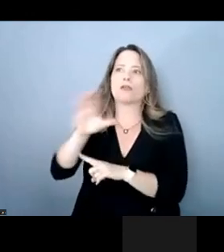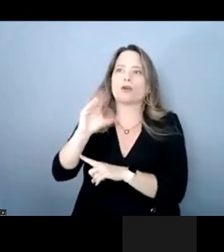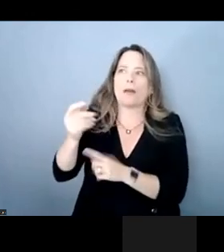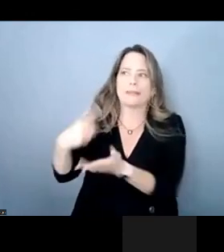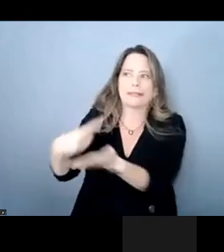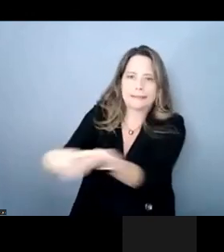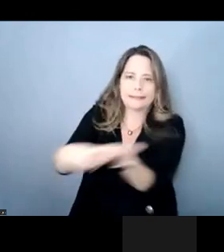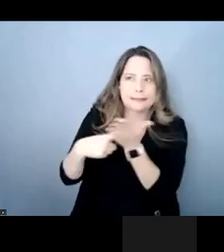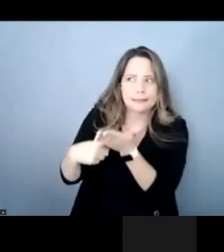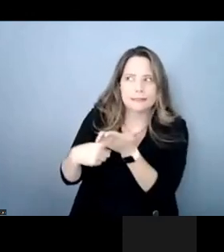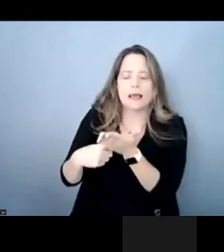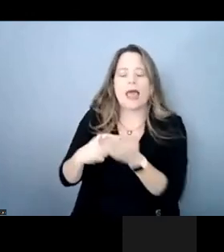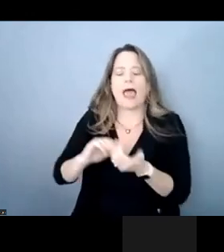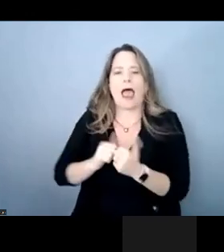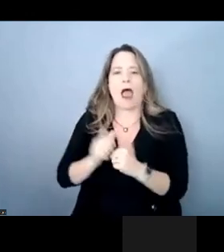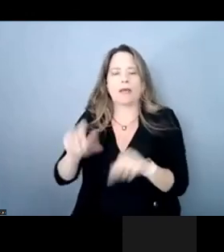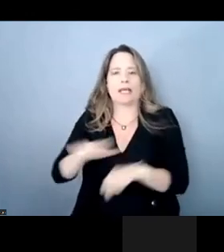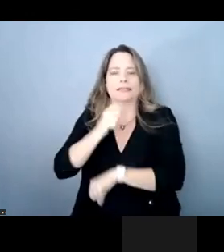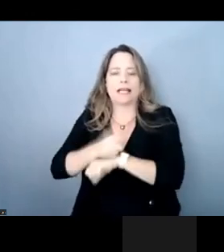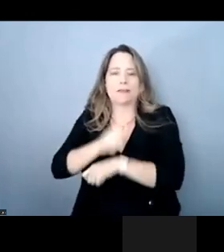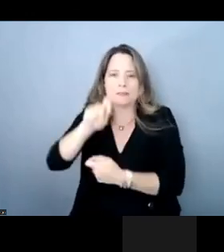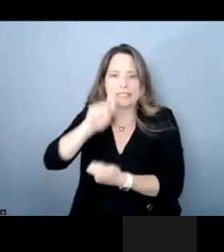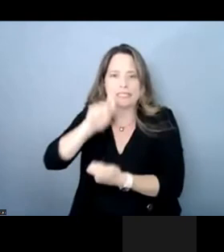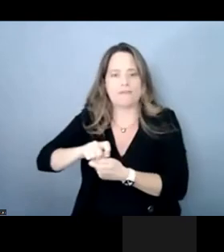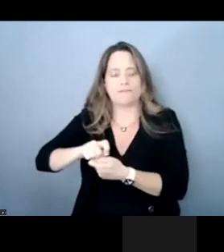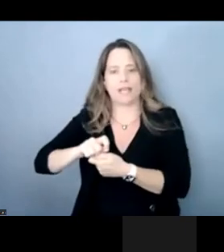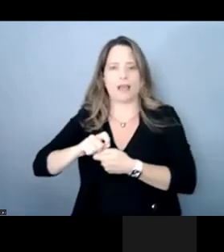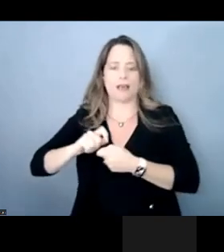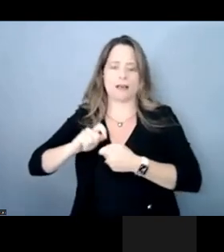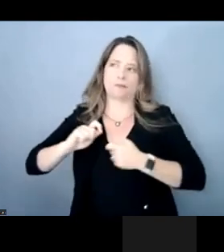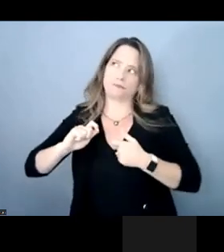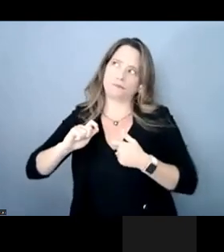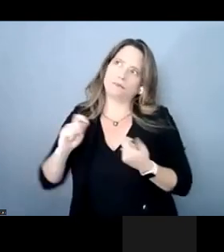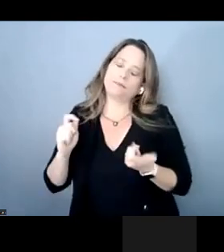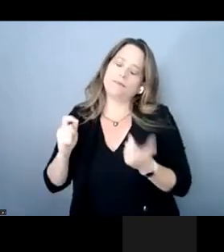mechanisms can be put in place to make it very clear